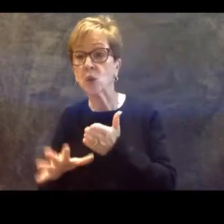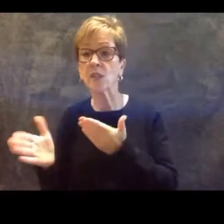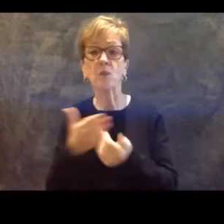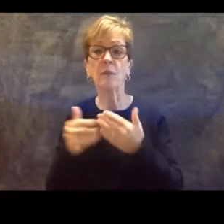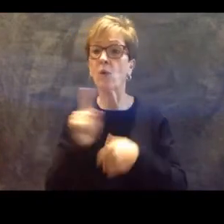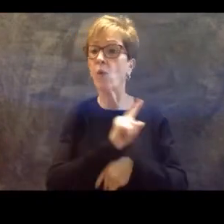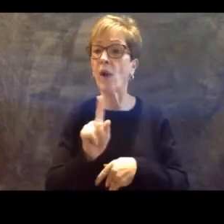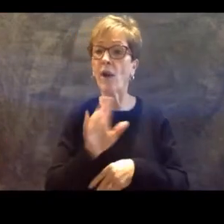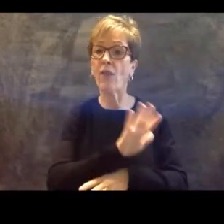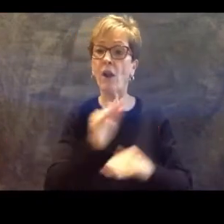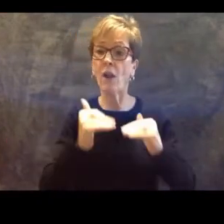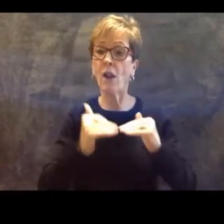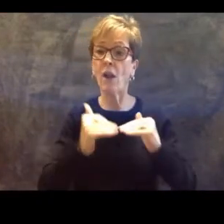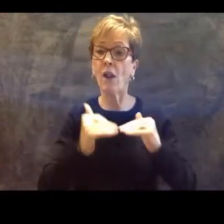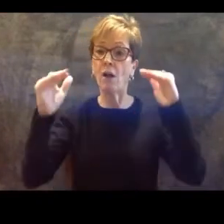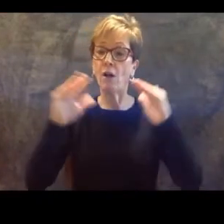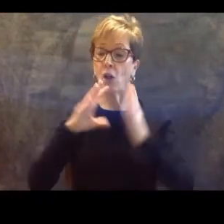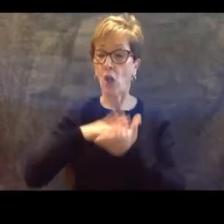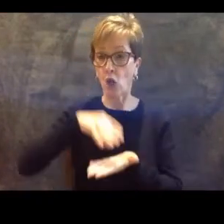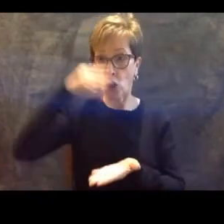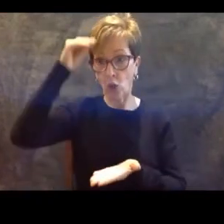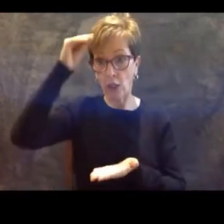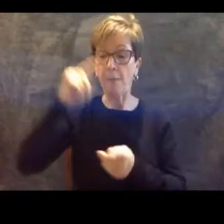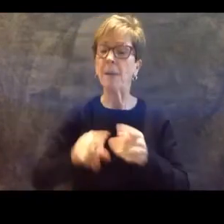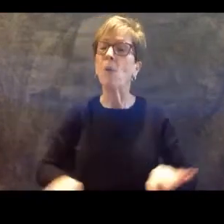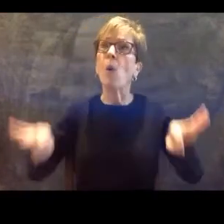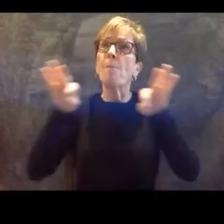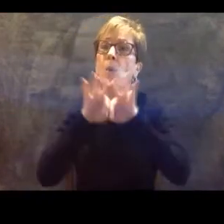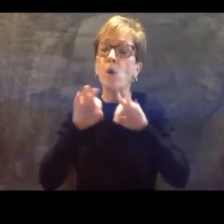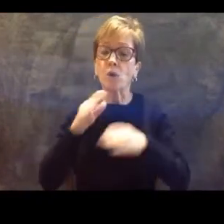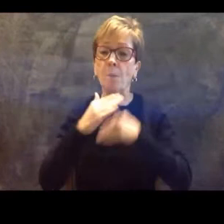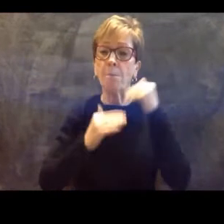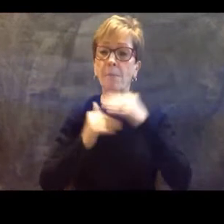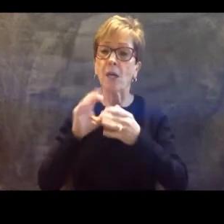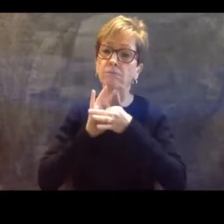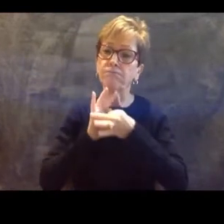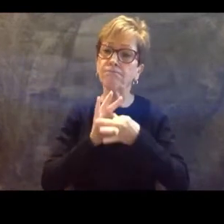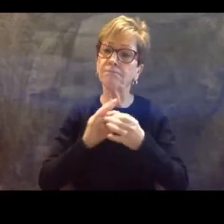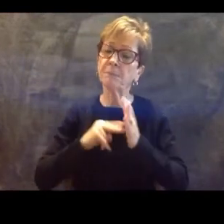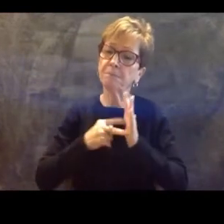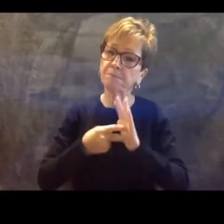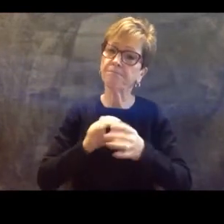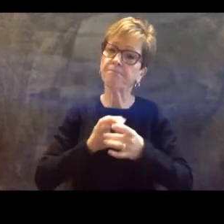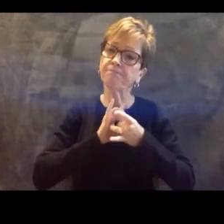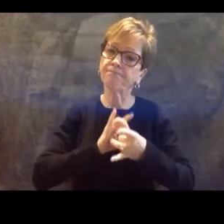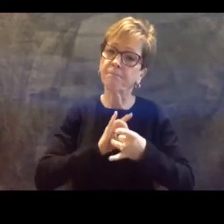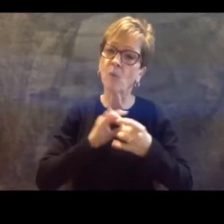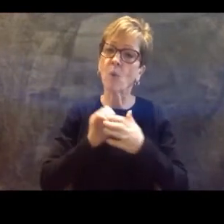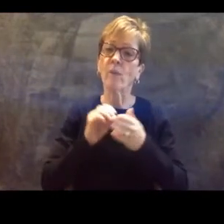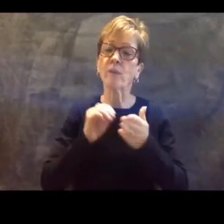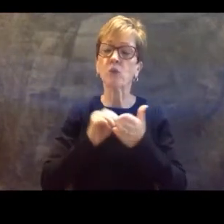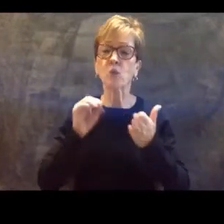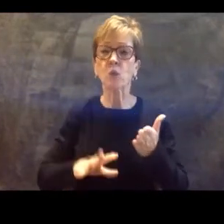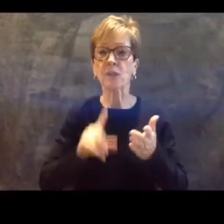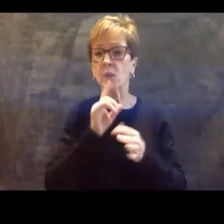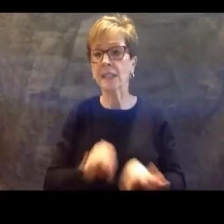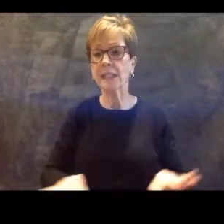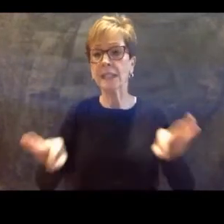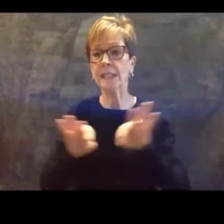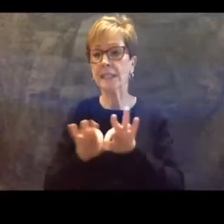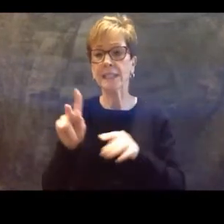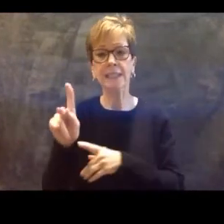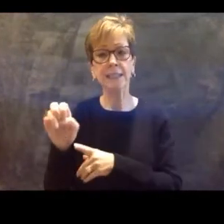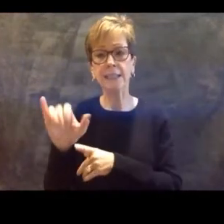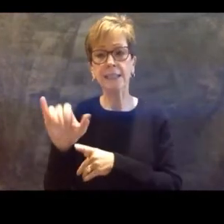more important than that, the ability to build meaningful relationships and connections with students is really key. The greatest teachers